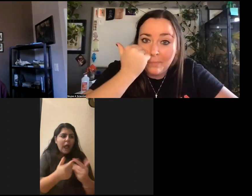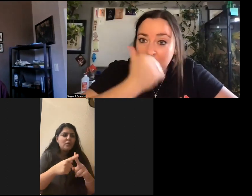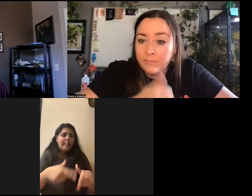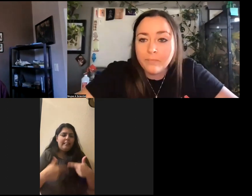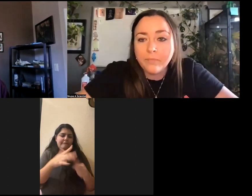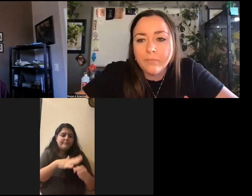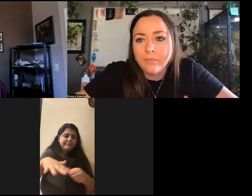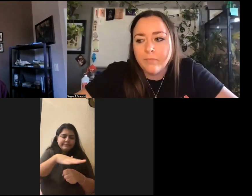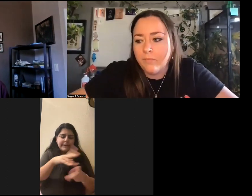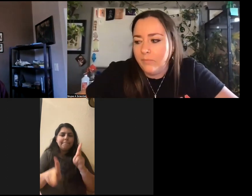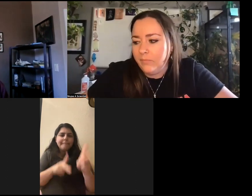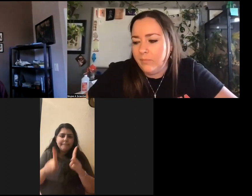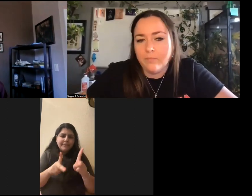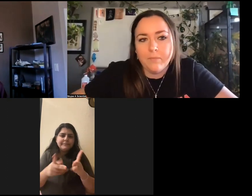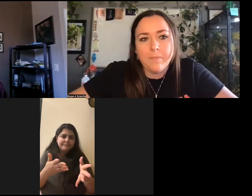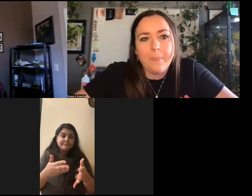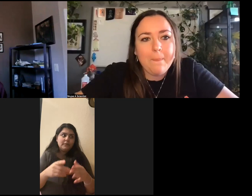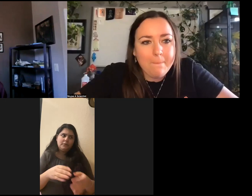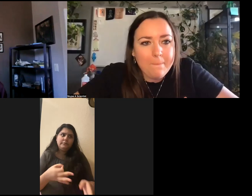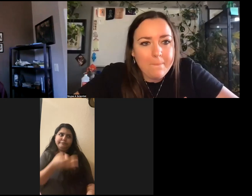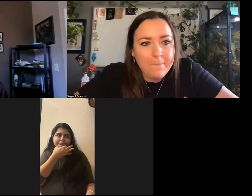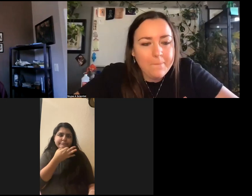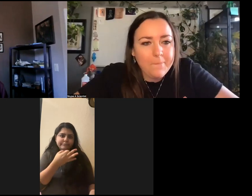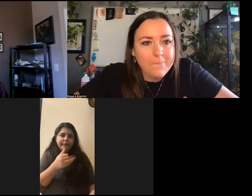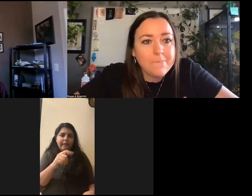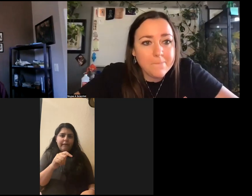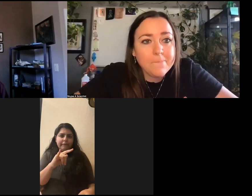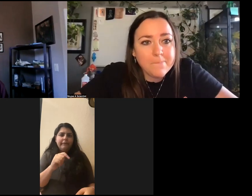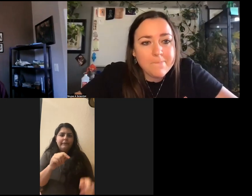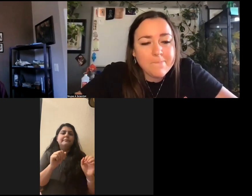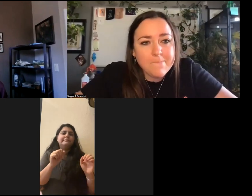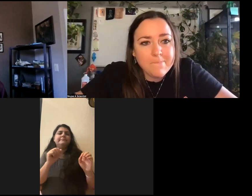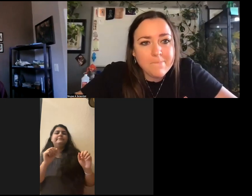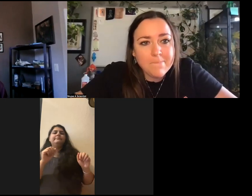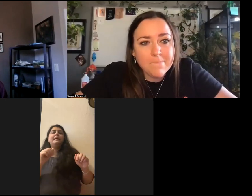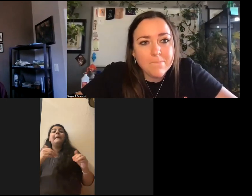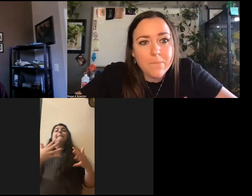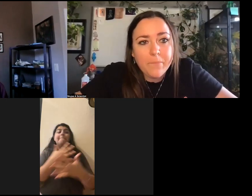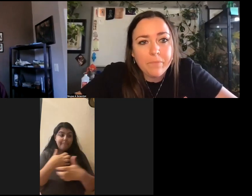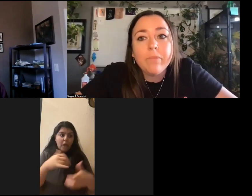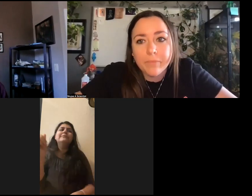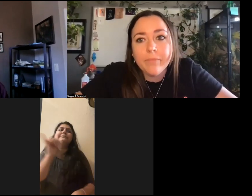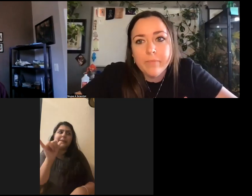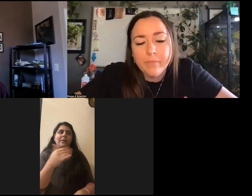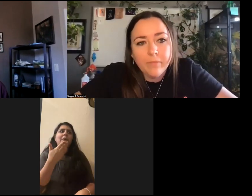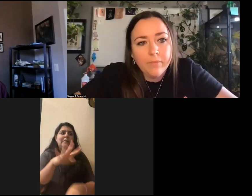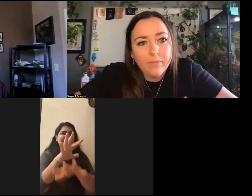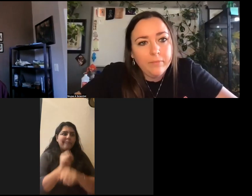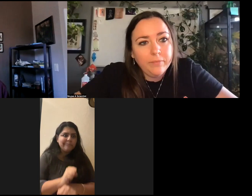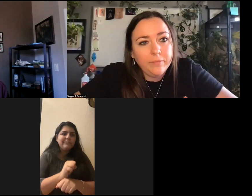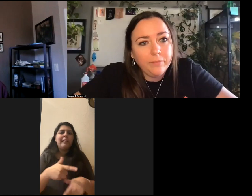people. They've actually become really good at it. They'll get into food bins and things. bears are really good at living with people, um,